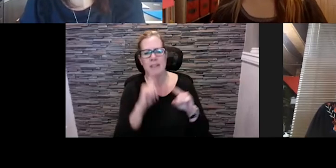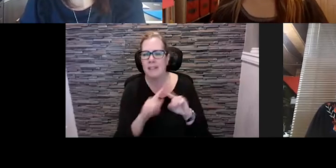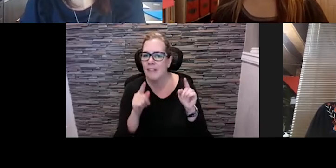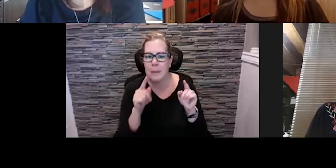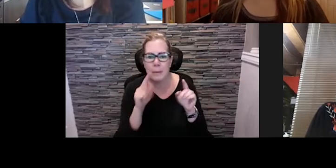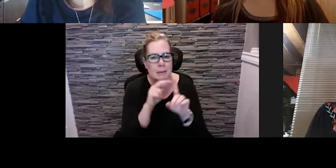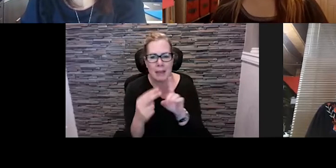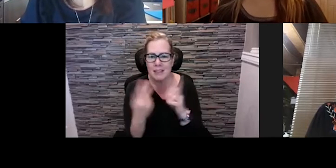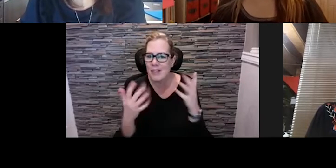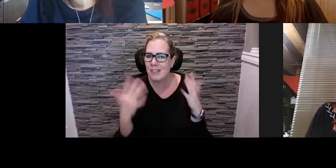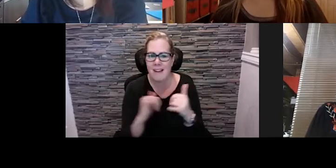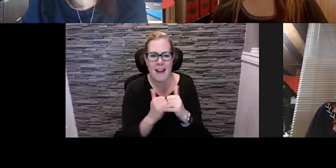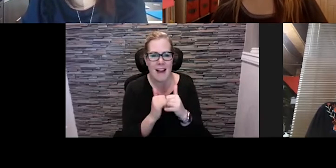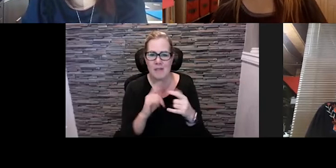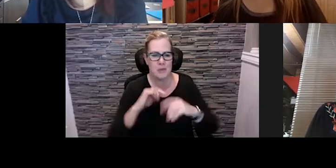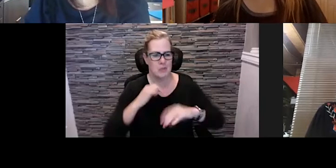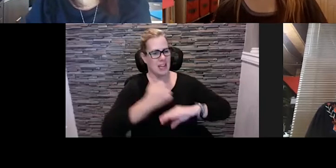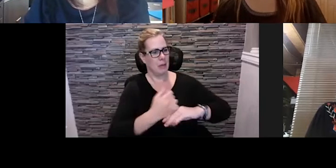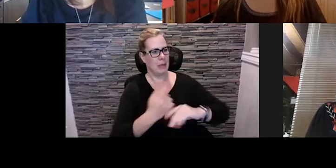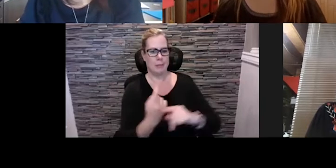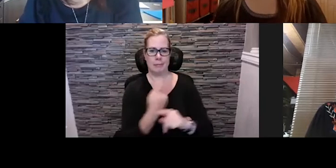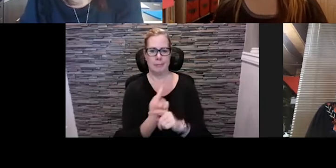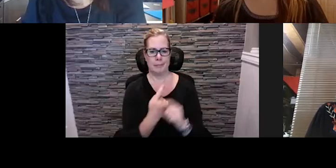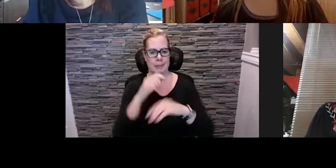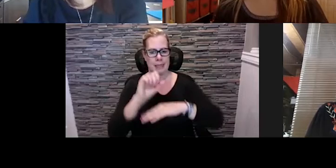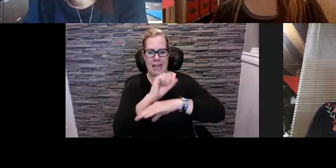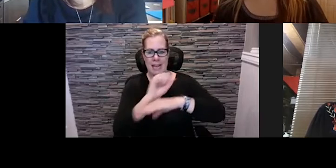we implement our usual recipe, as I call it.